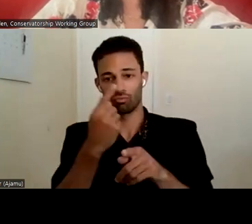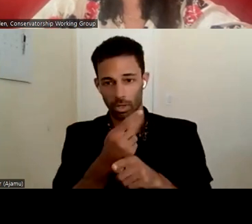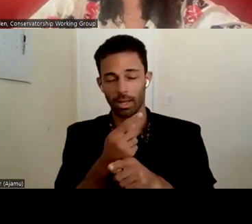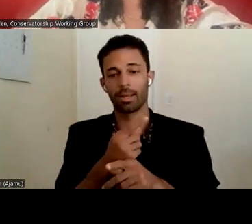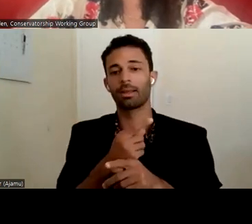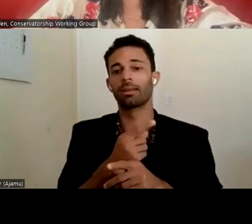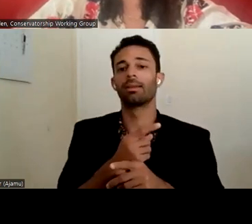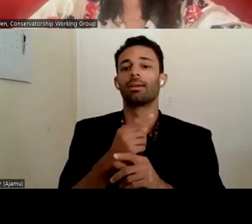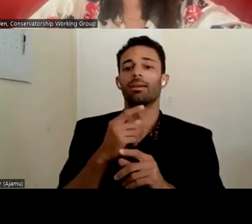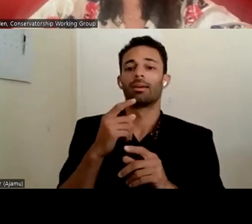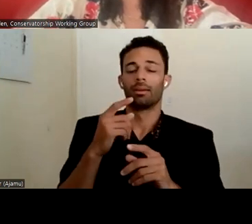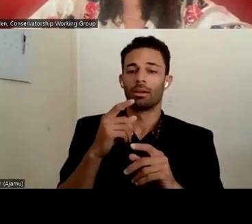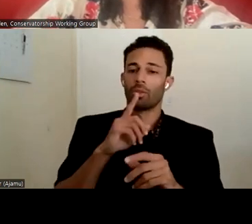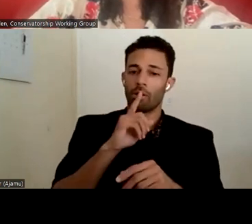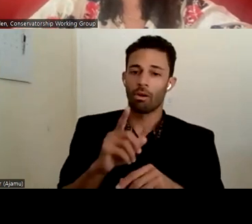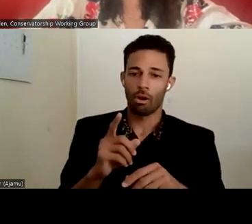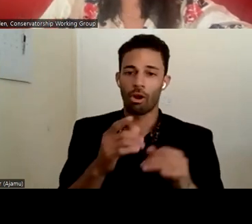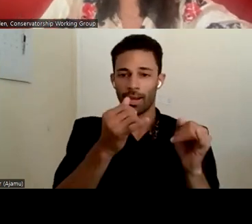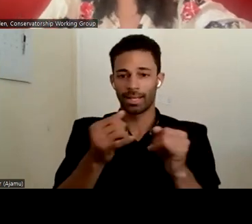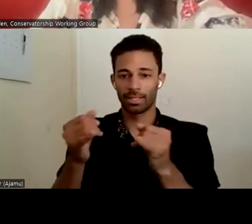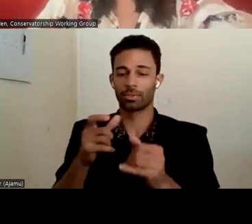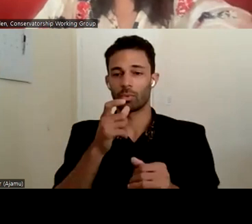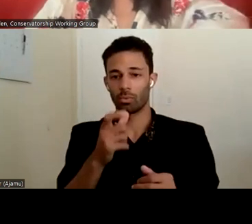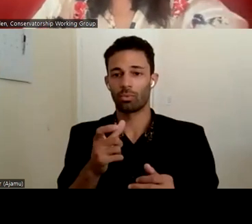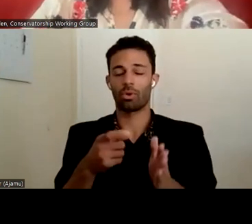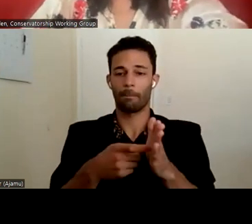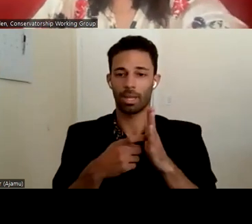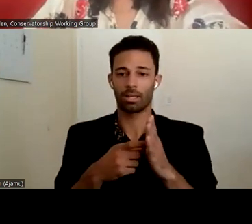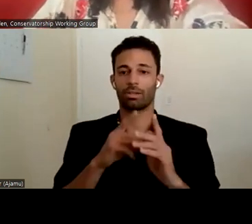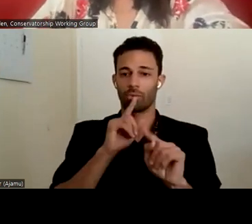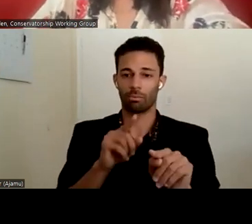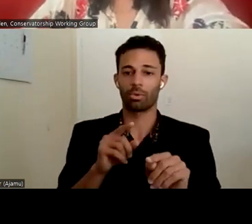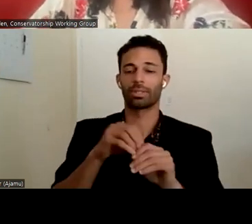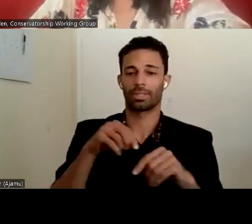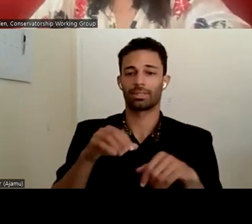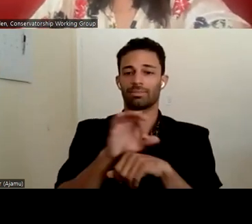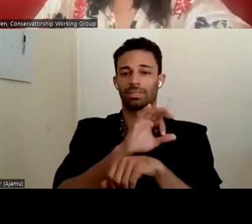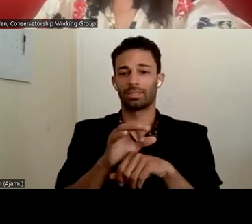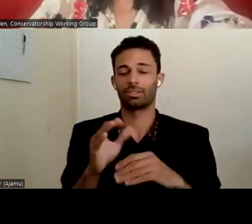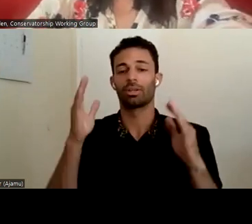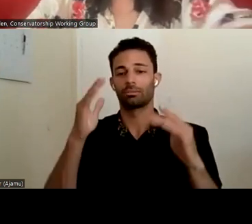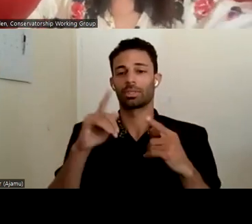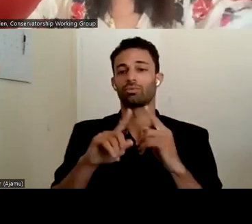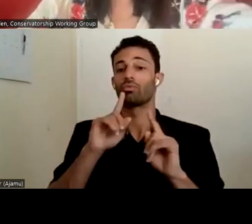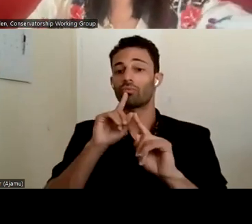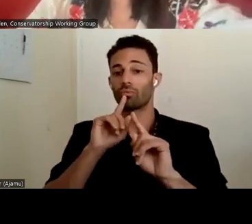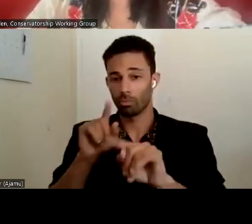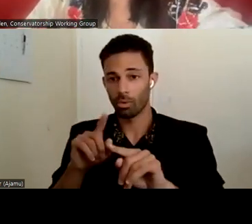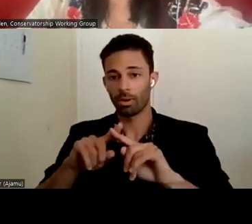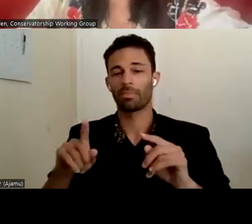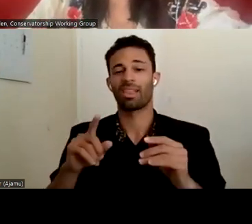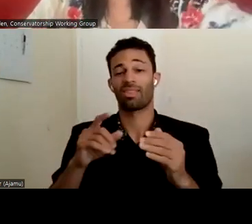it, there are individuals that are mandated reporters in these facilities that are expected to report. The process is extremely